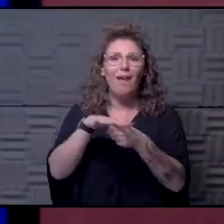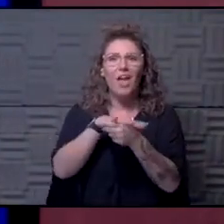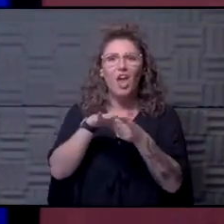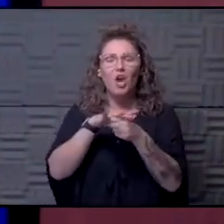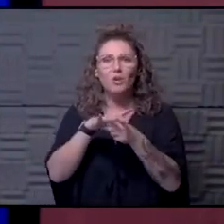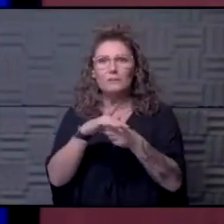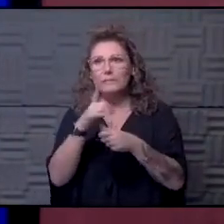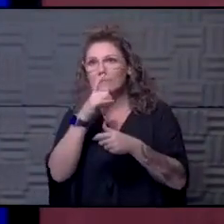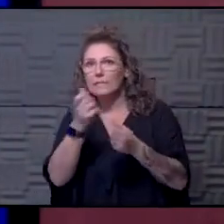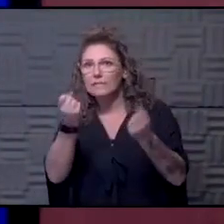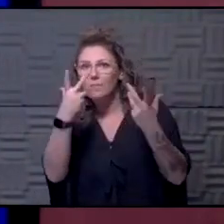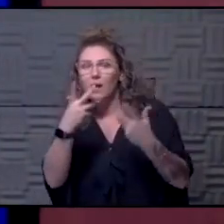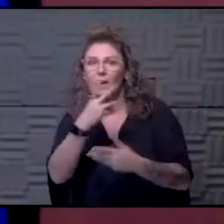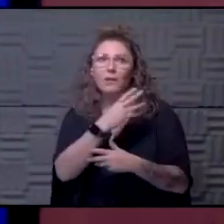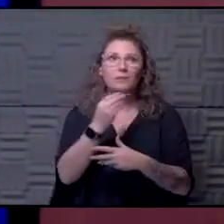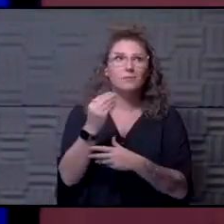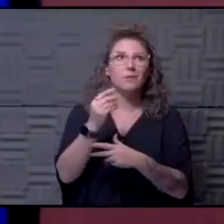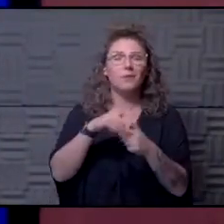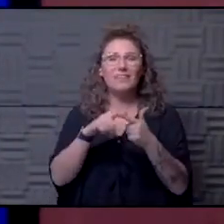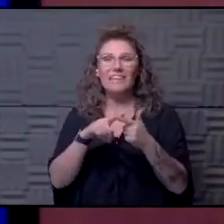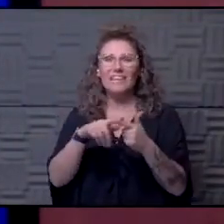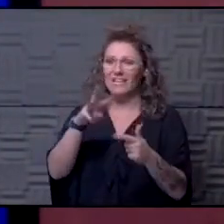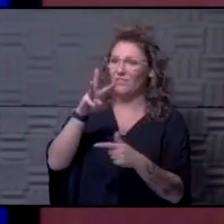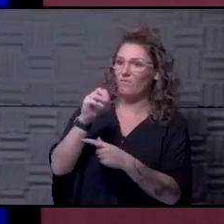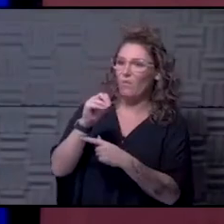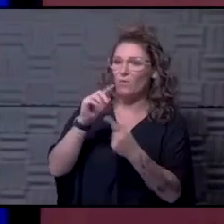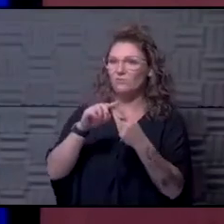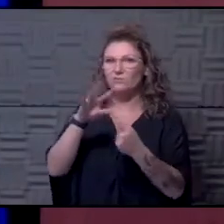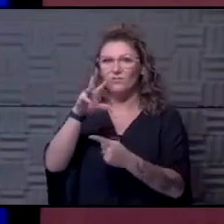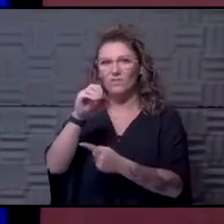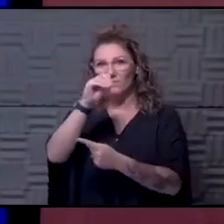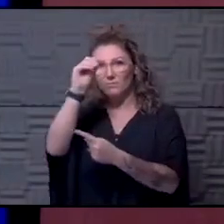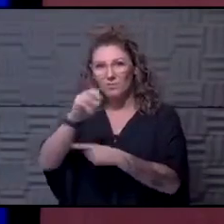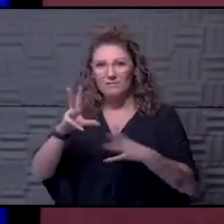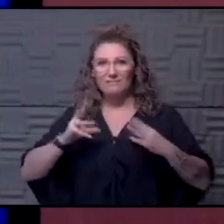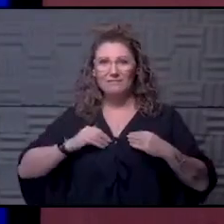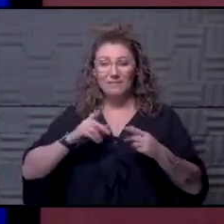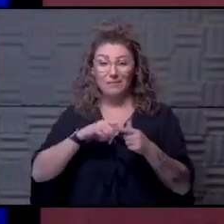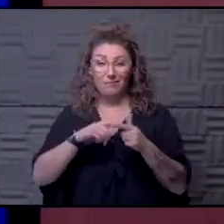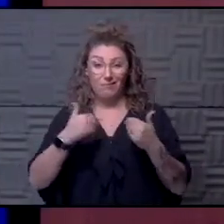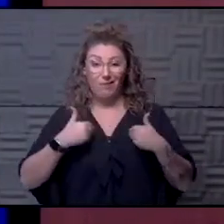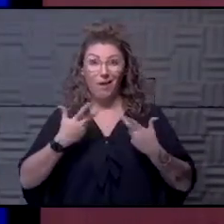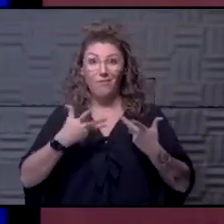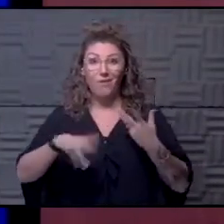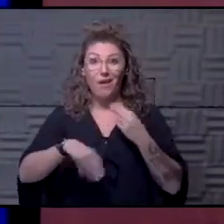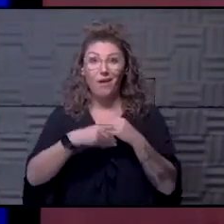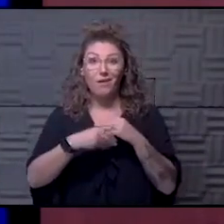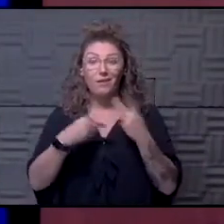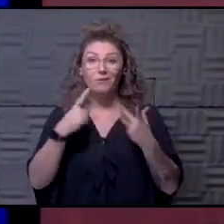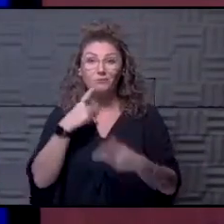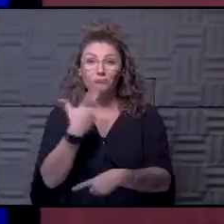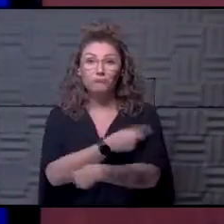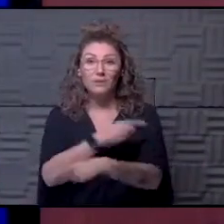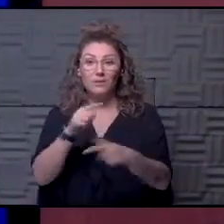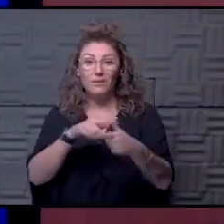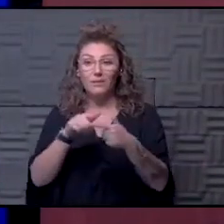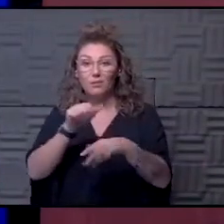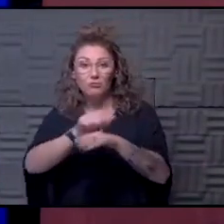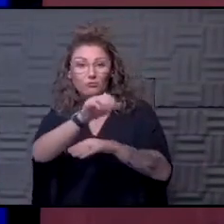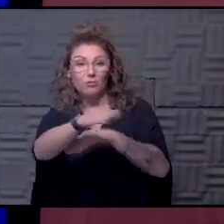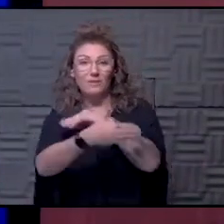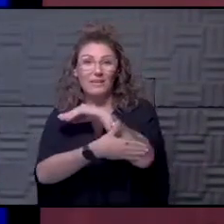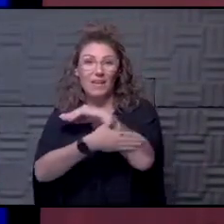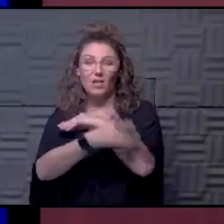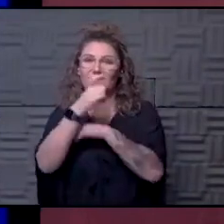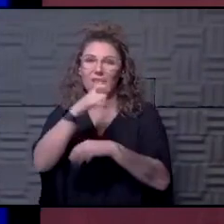know in some parts of Kansas, there's been a 40 or 50 percent acceptance rate. They end up with extra doses. And so what they've been doing is shipping it to counties that didn't